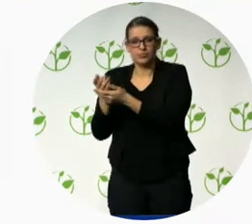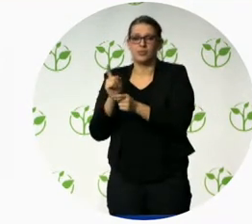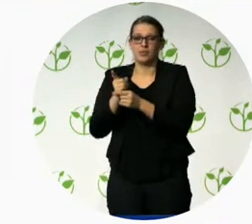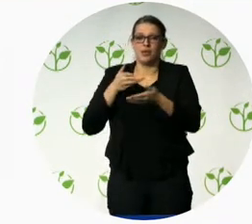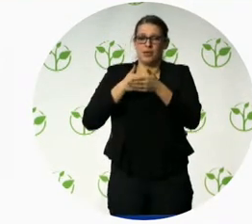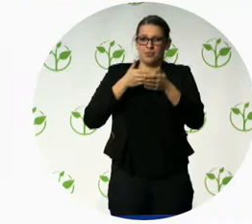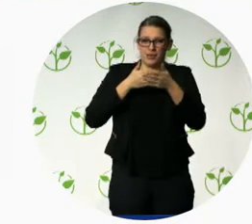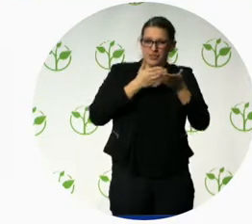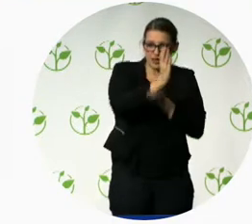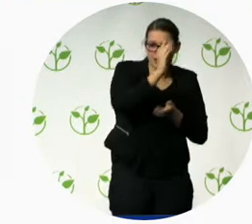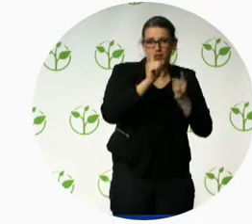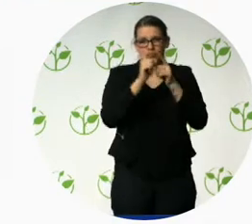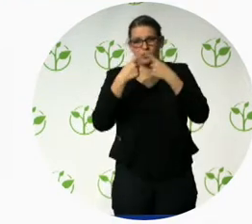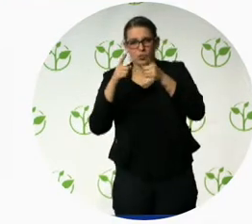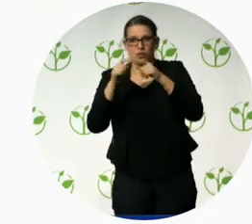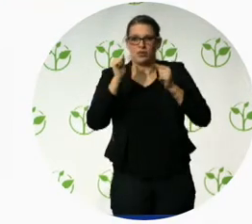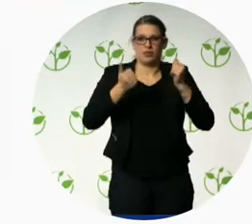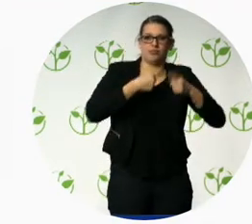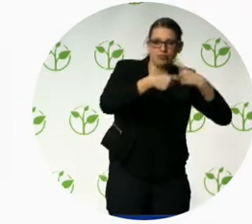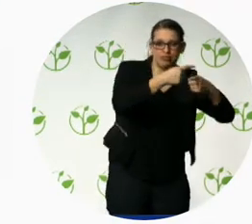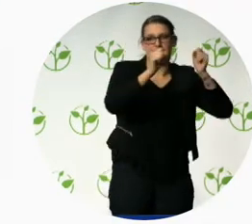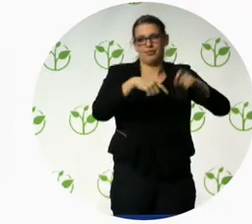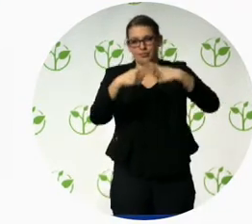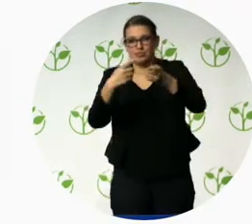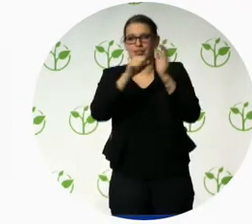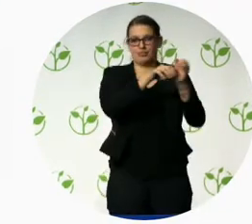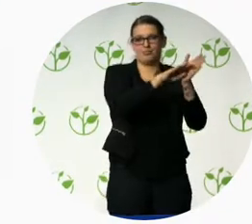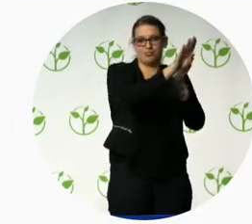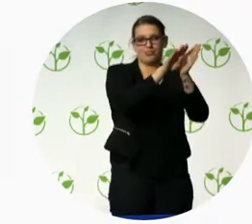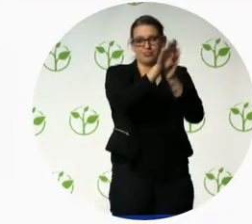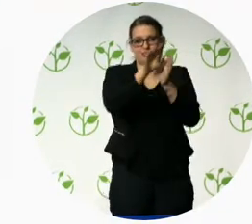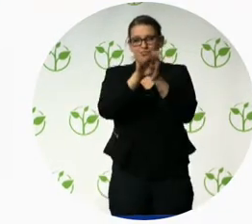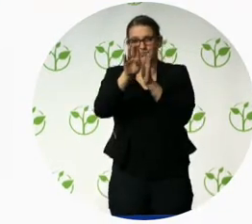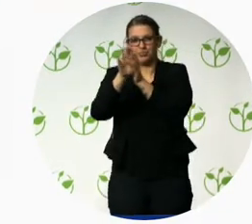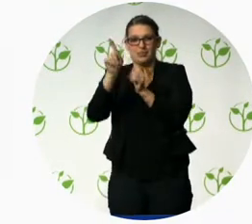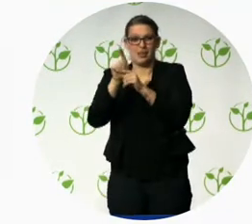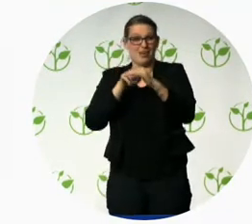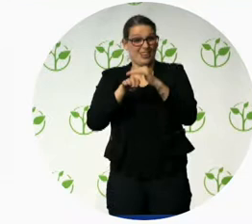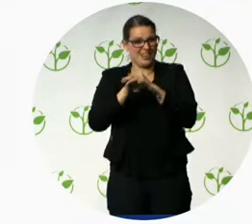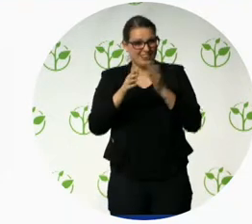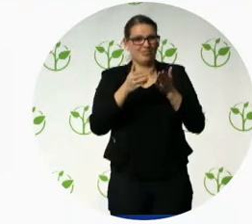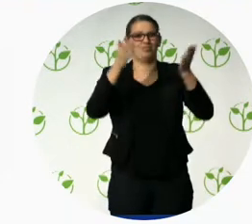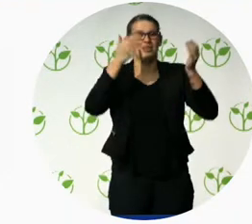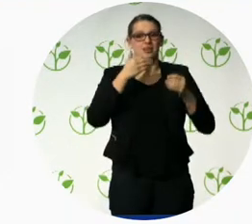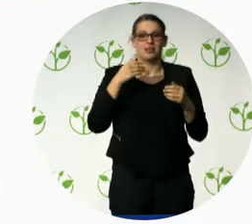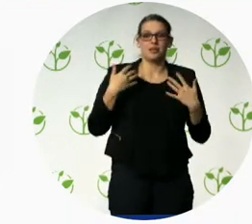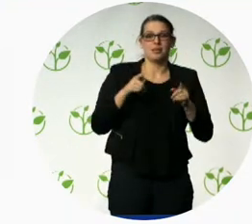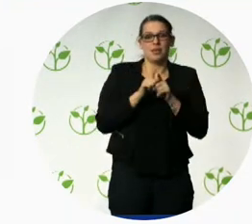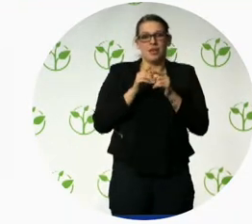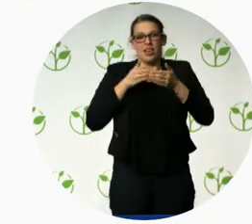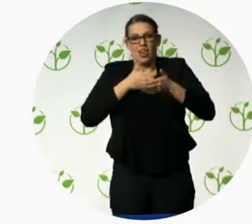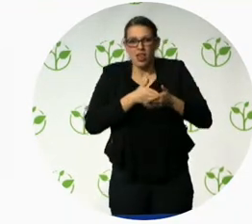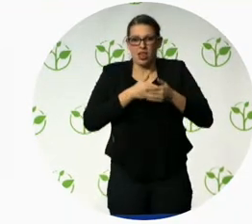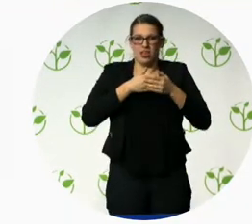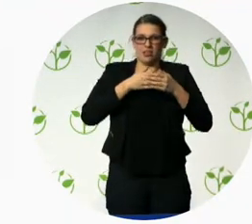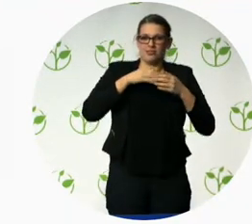an obligation and start seeing accessibility as an opportunity. An opportunity for us all to learn to personalize our computer experience, to